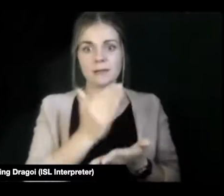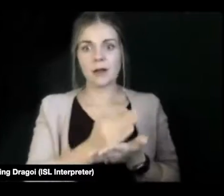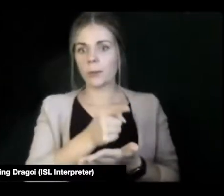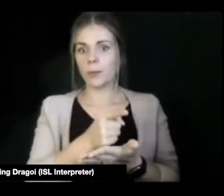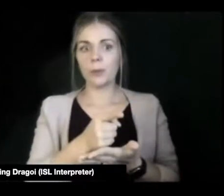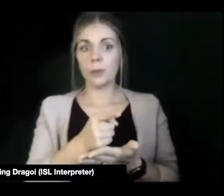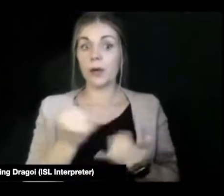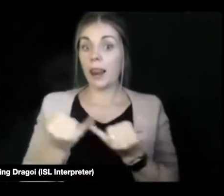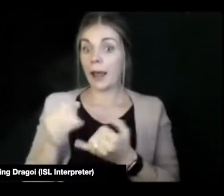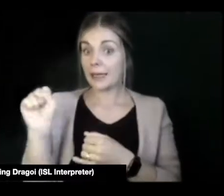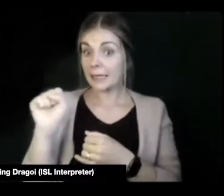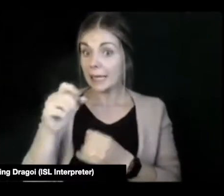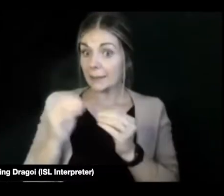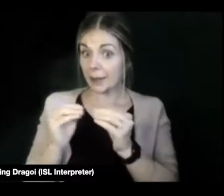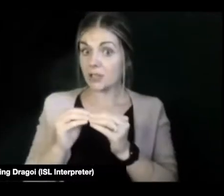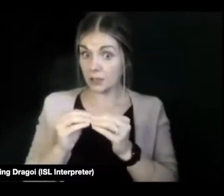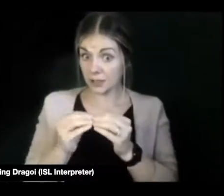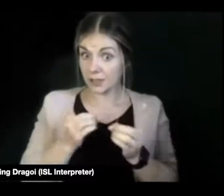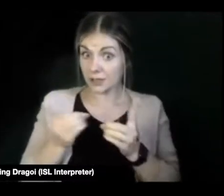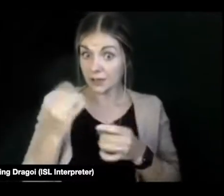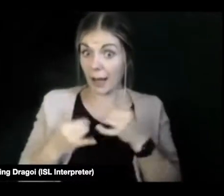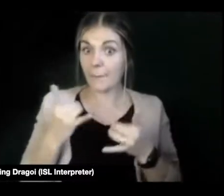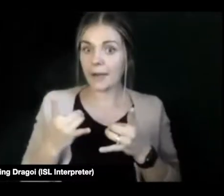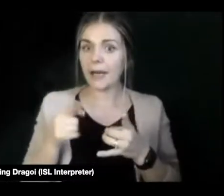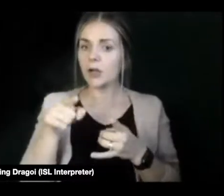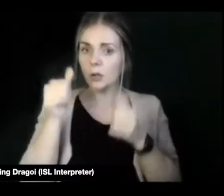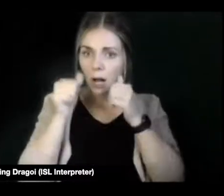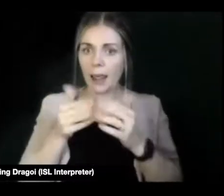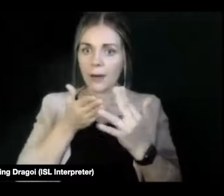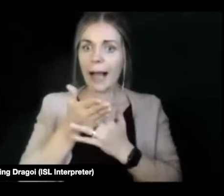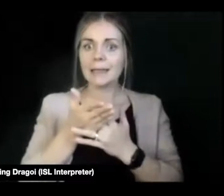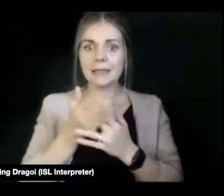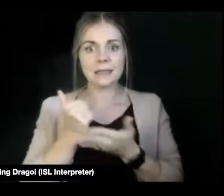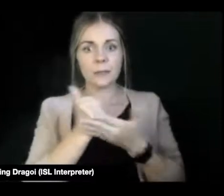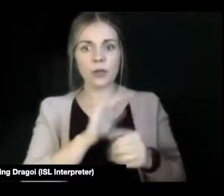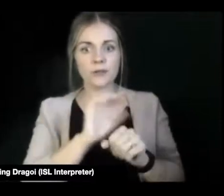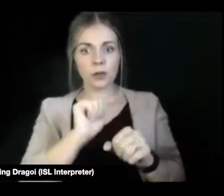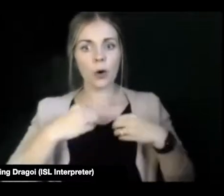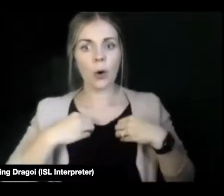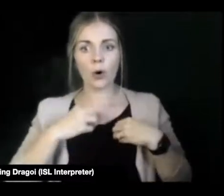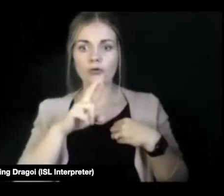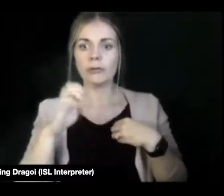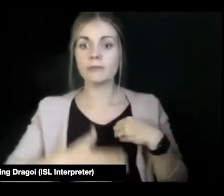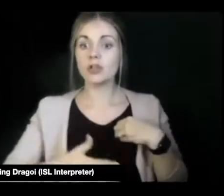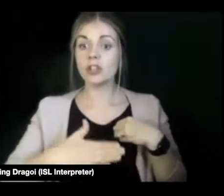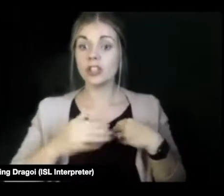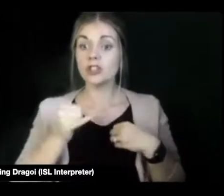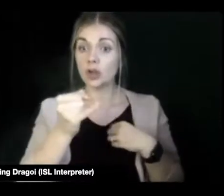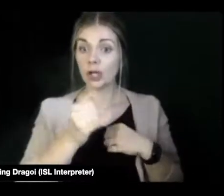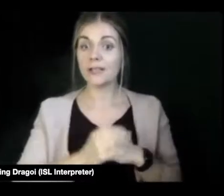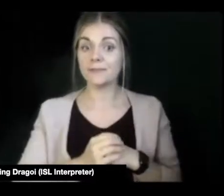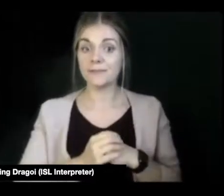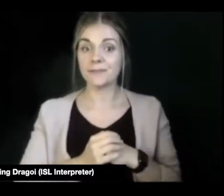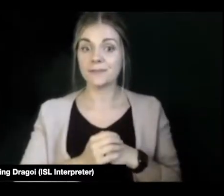and it doesn't mean that you're not entitled to the supports to get you to where you want to be on your reproductive journey. Thanks, Jenny. I'm seeing your quick response to